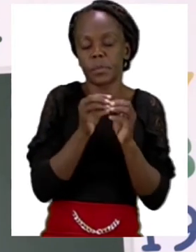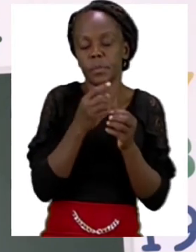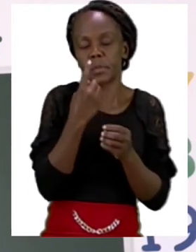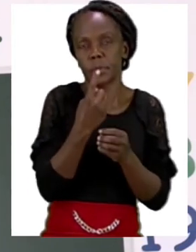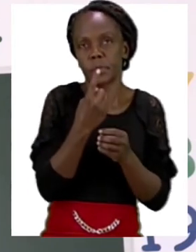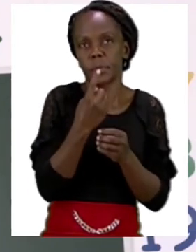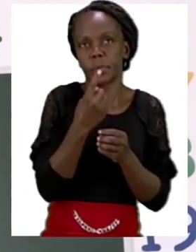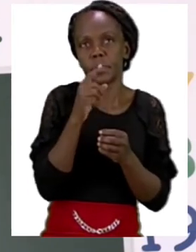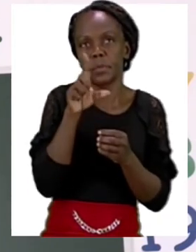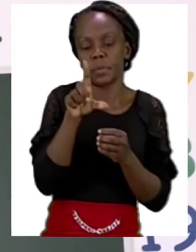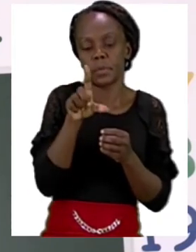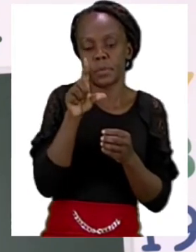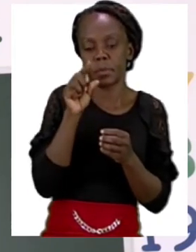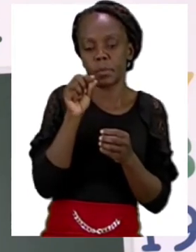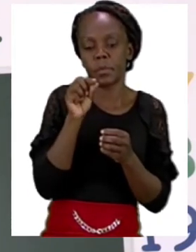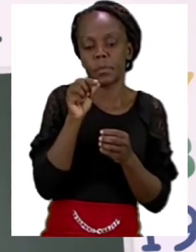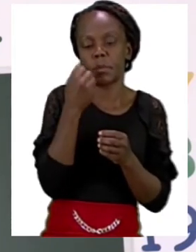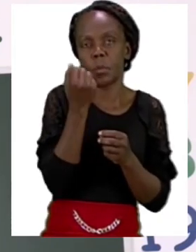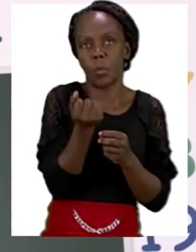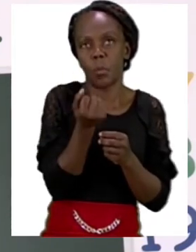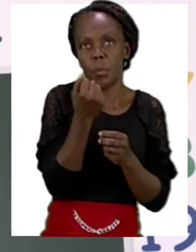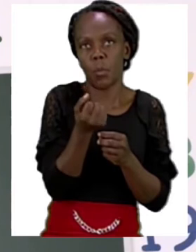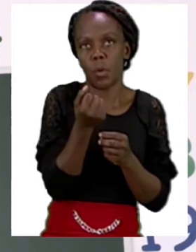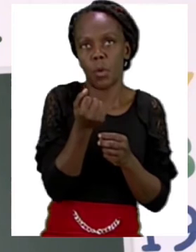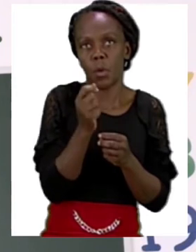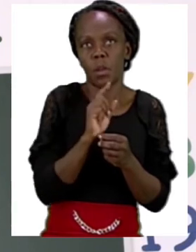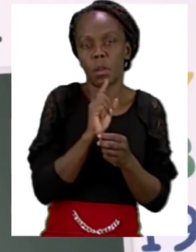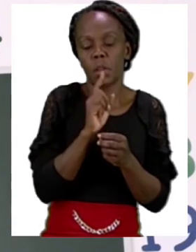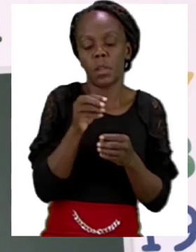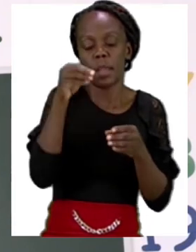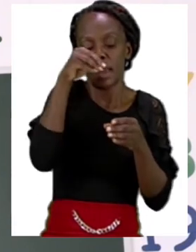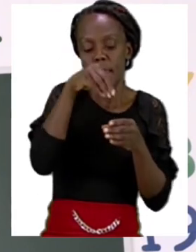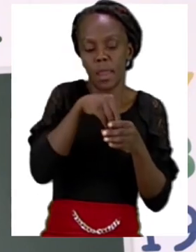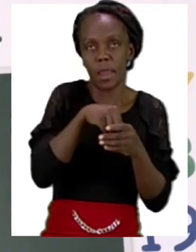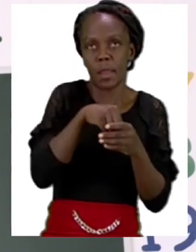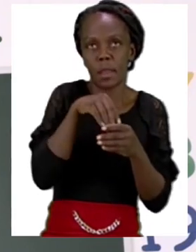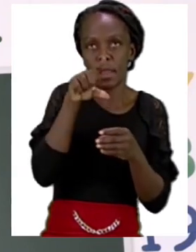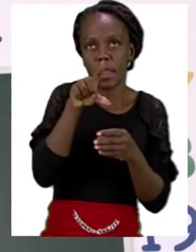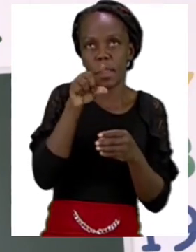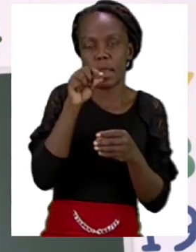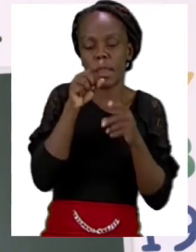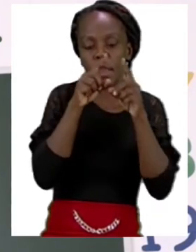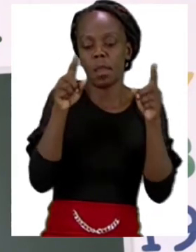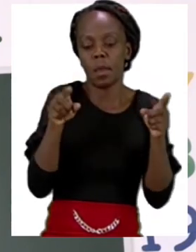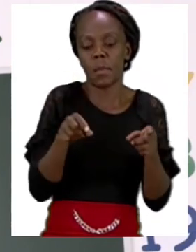So I have used the sight word in. The next one says,